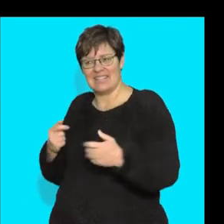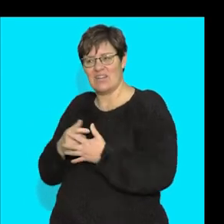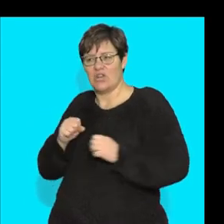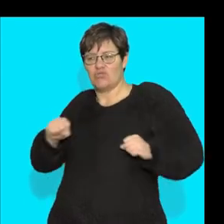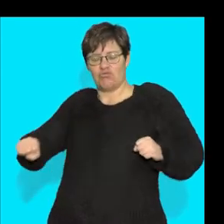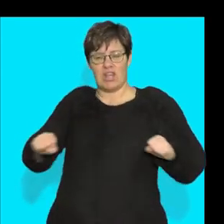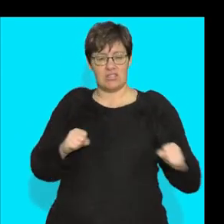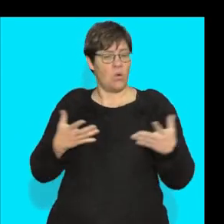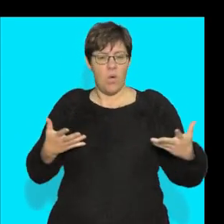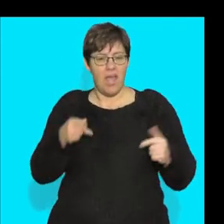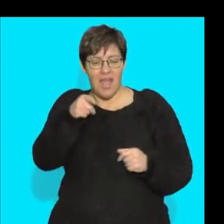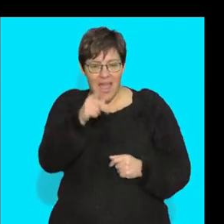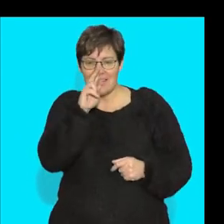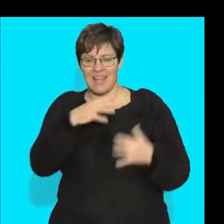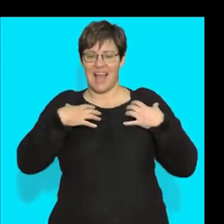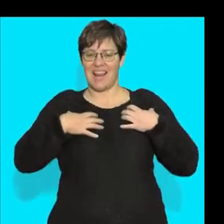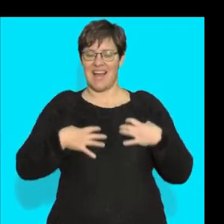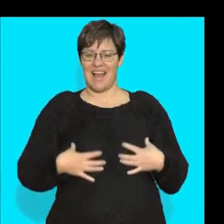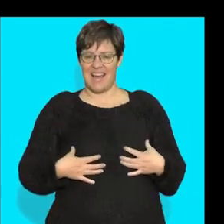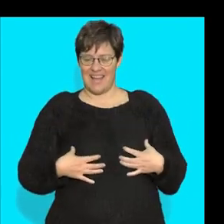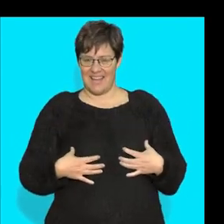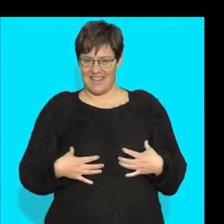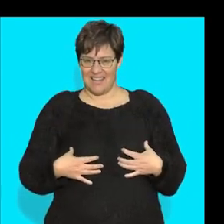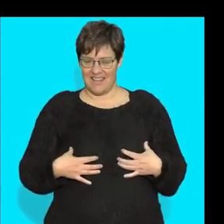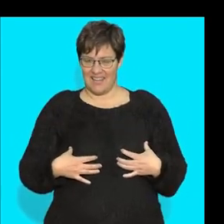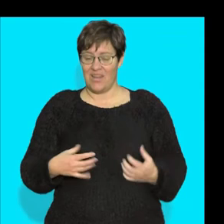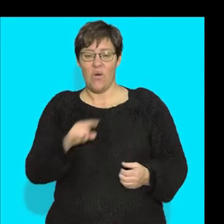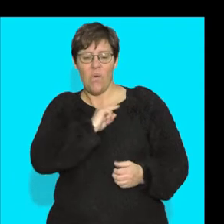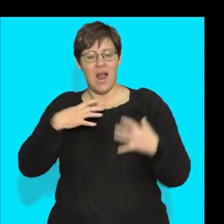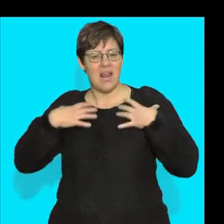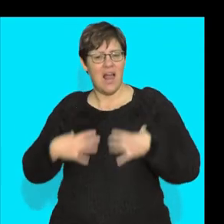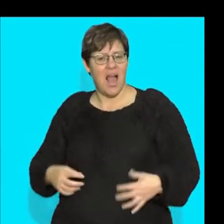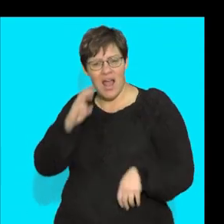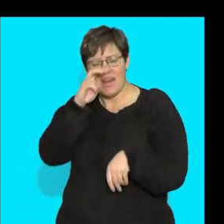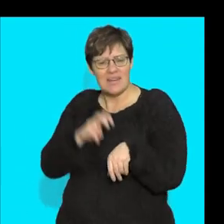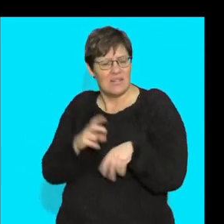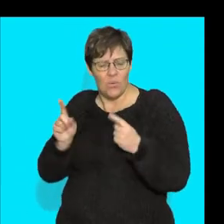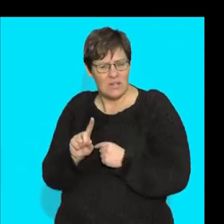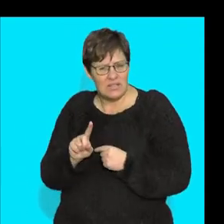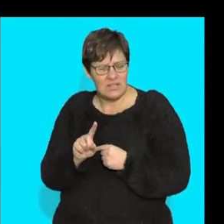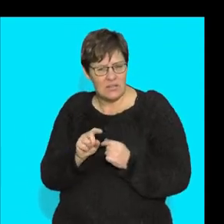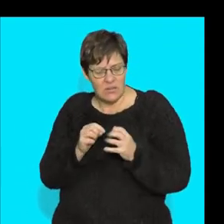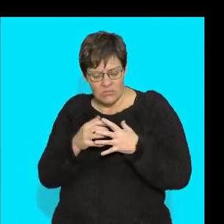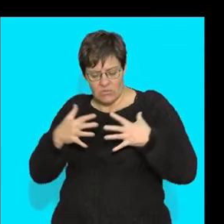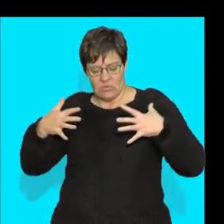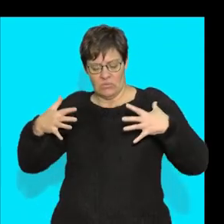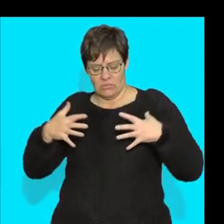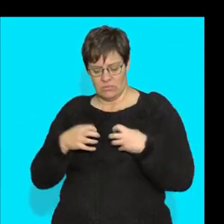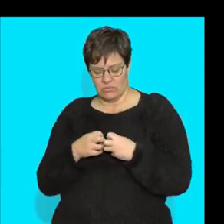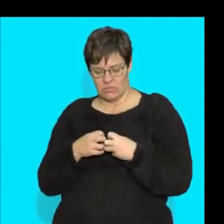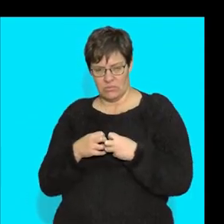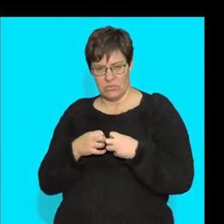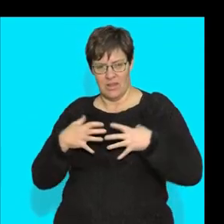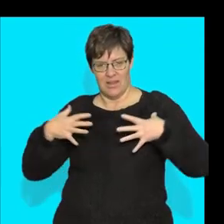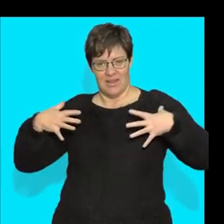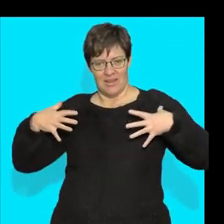Look where I put it. I put it in my lungs. Because what do my lungs need to do? I need to inhale and